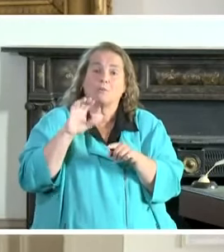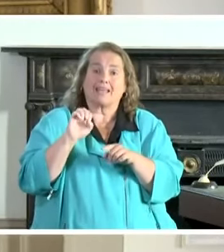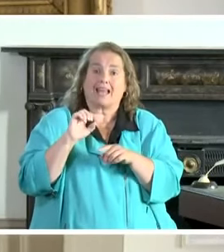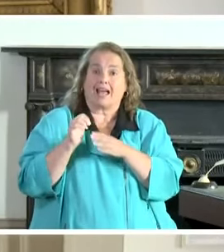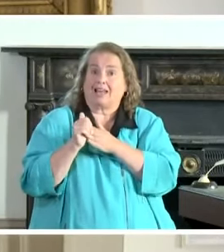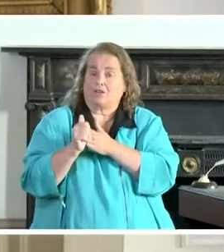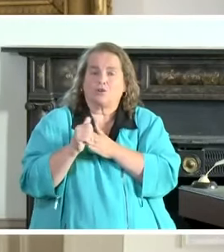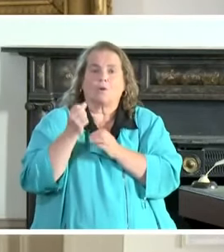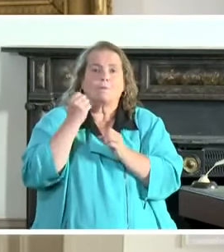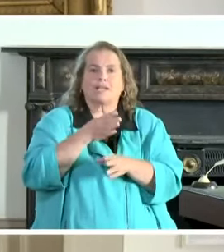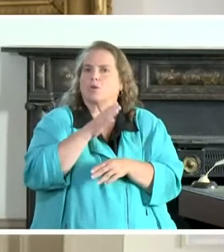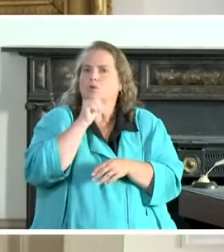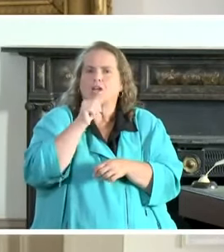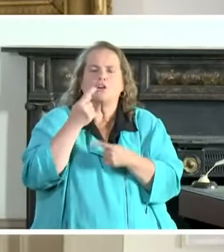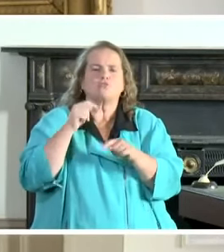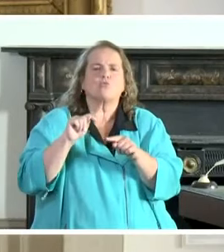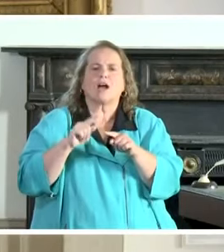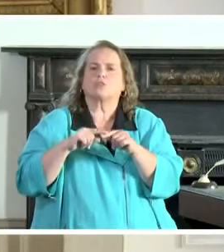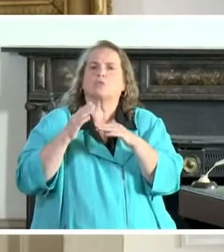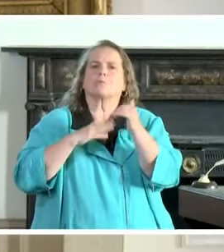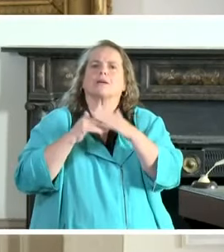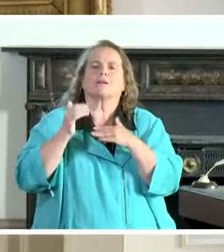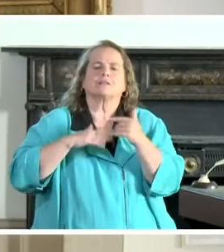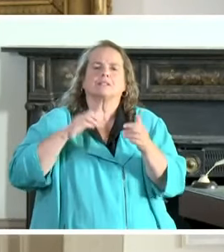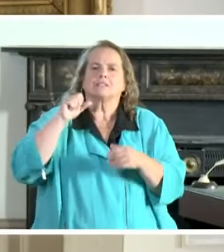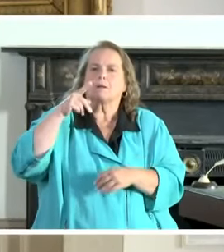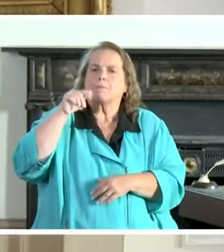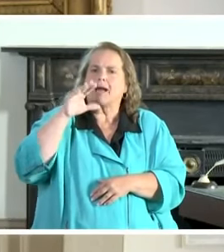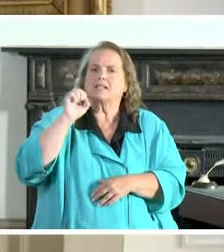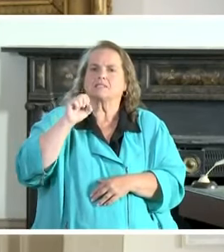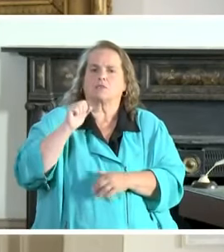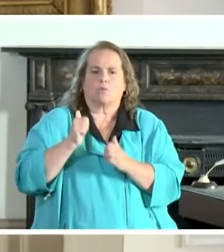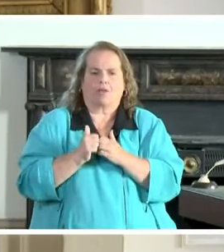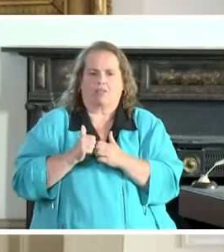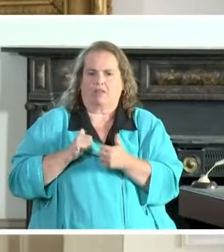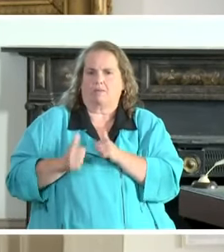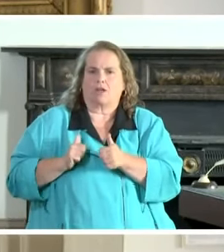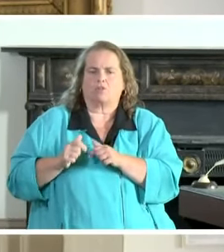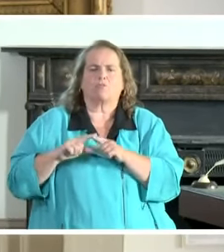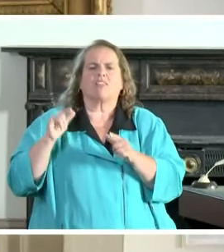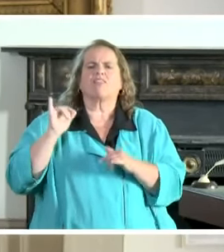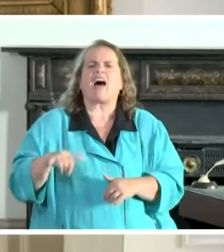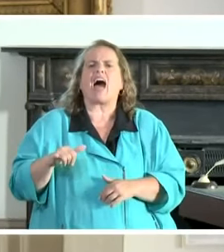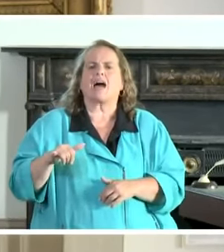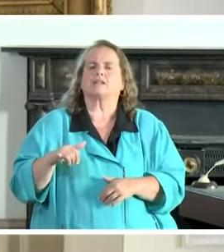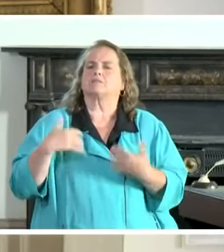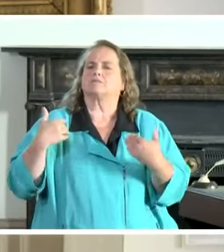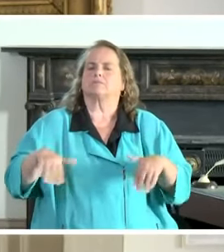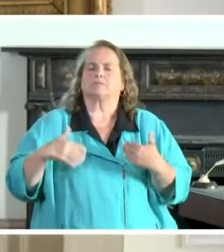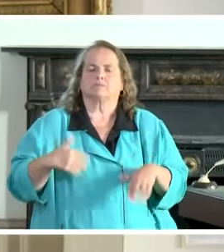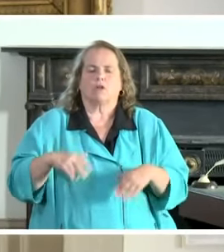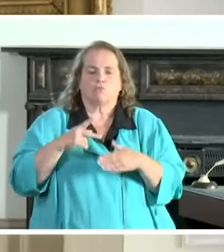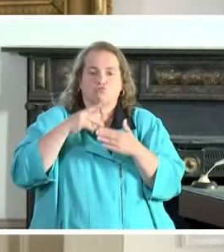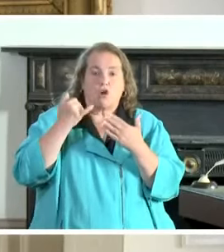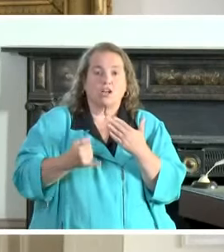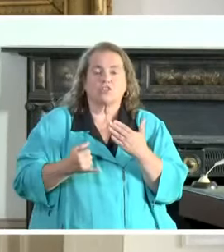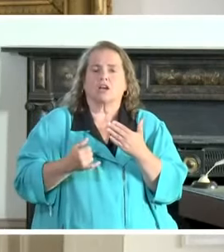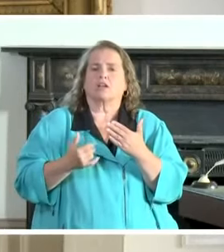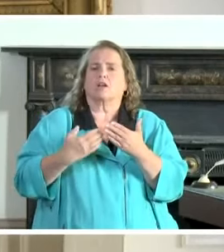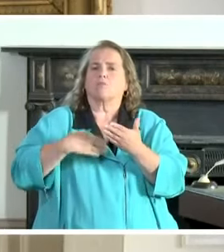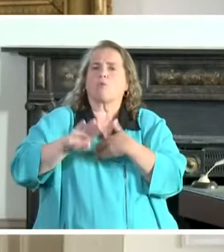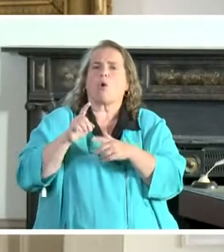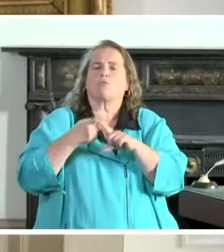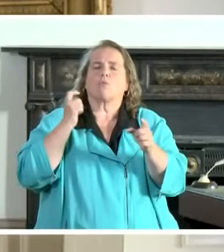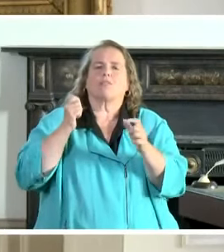competitors, but this is a project born of love of this state and of our people. Now